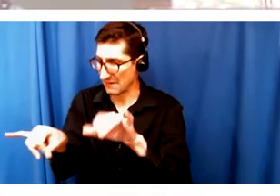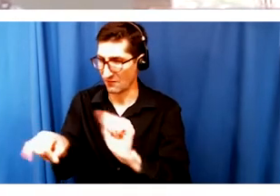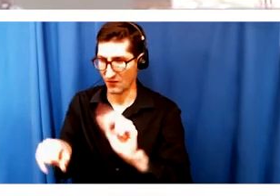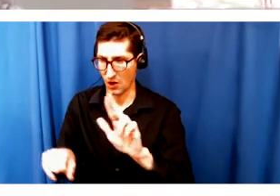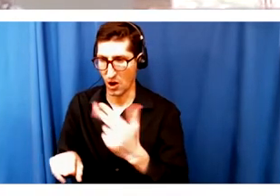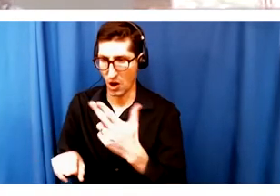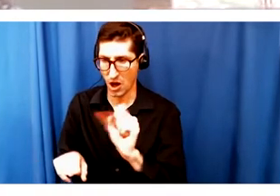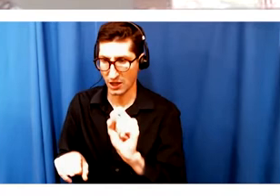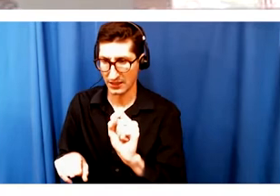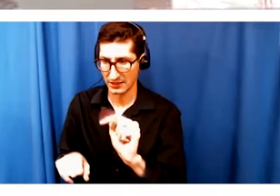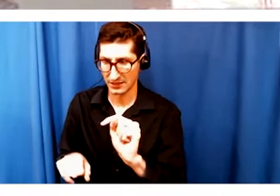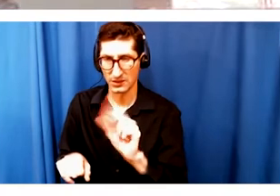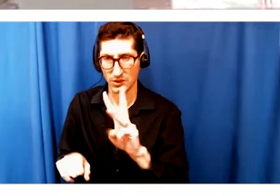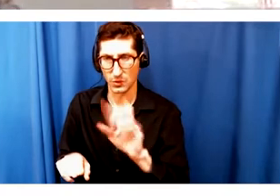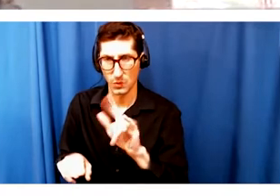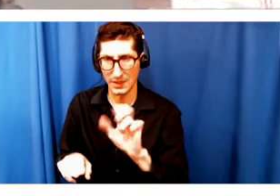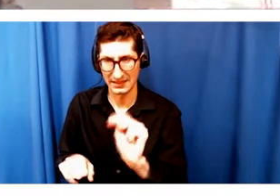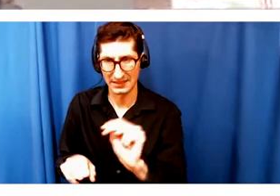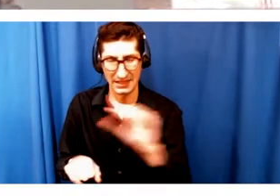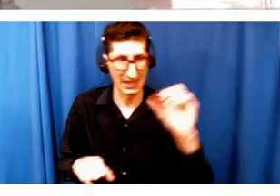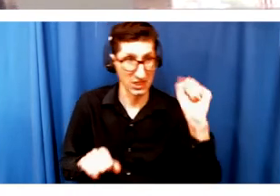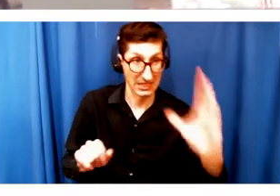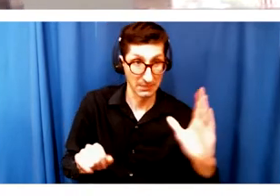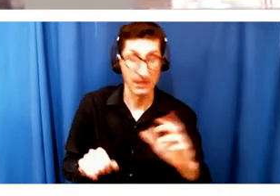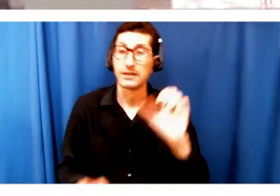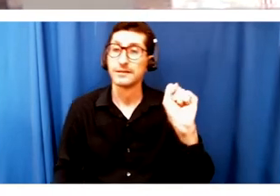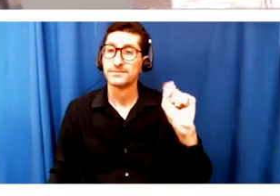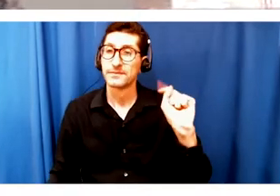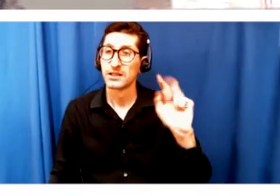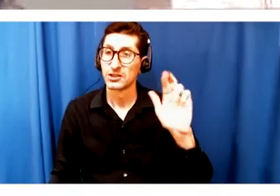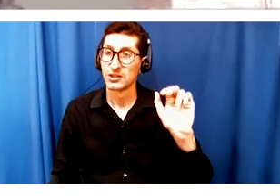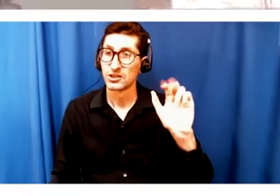produce at Starlight Stage in Cambridge.